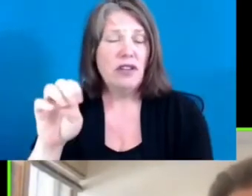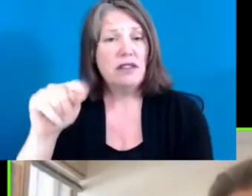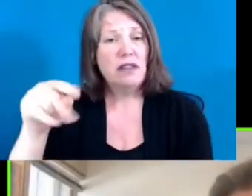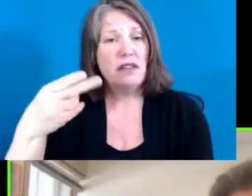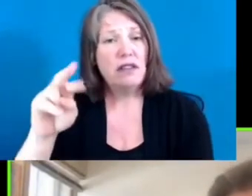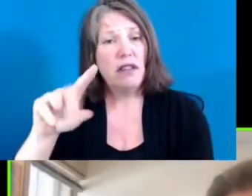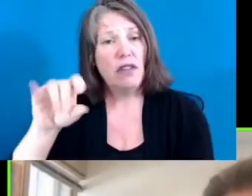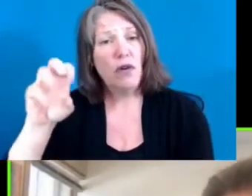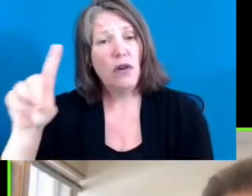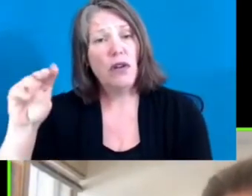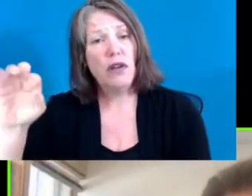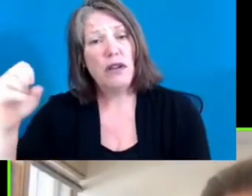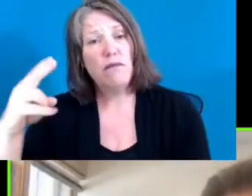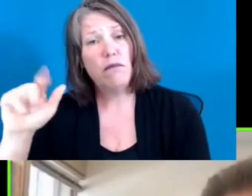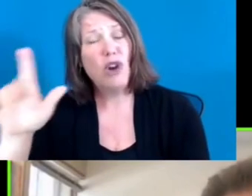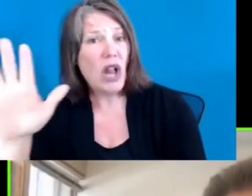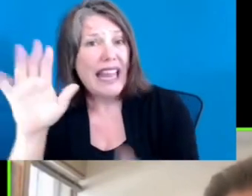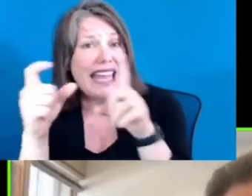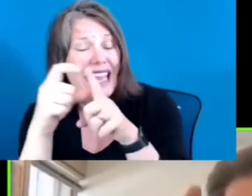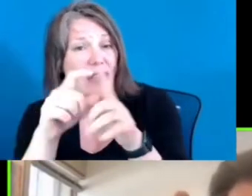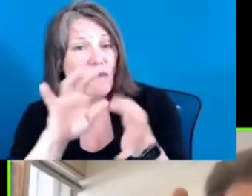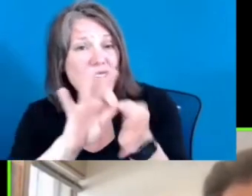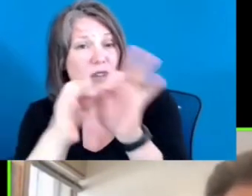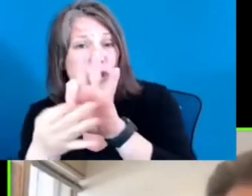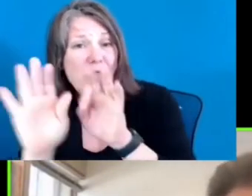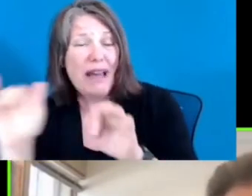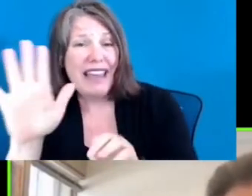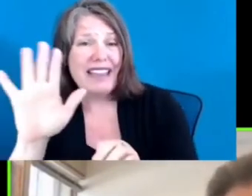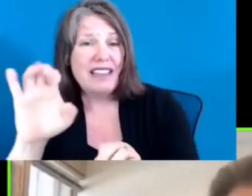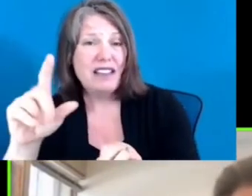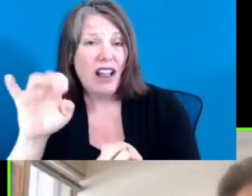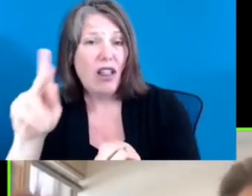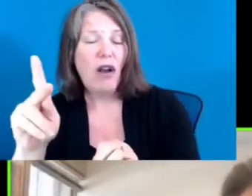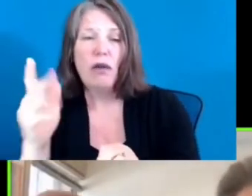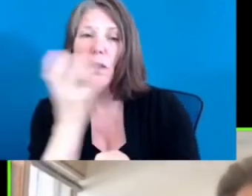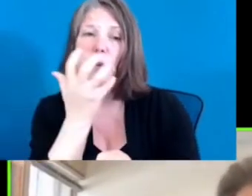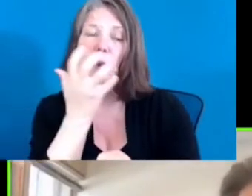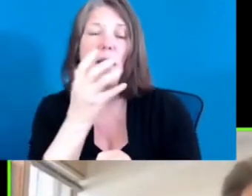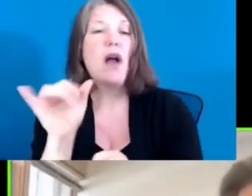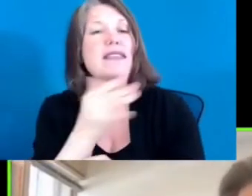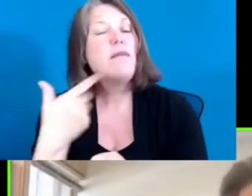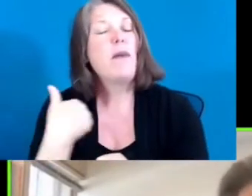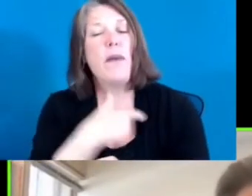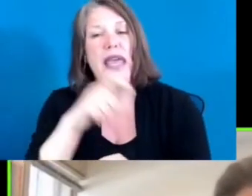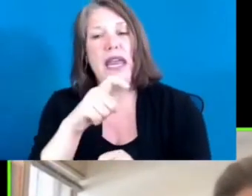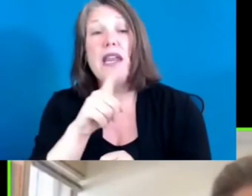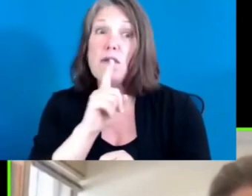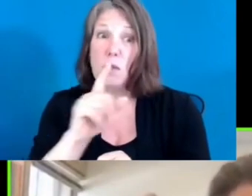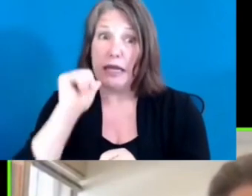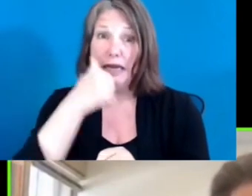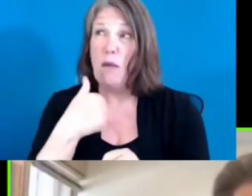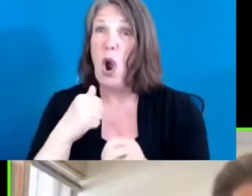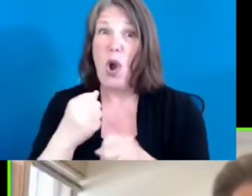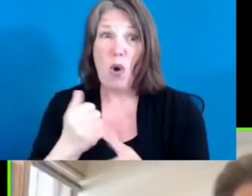clerk are the same ones that we have to use to both get us up tomorrow, but also to have that create,